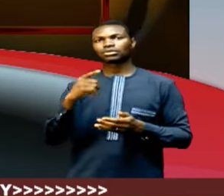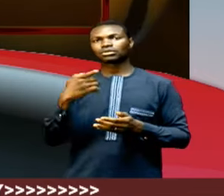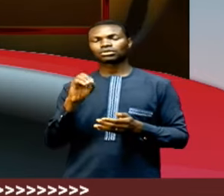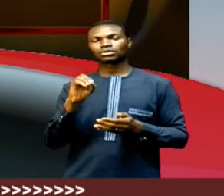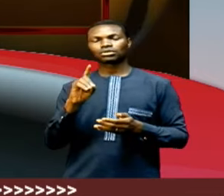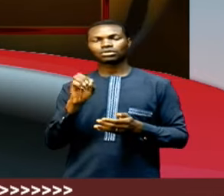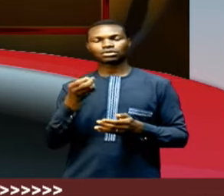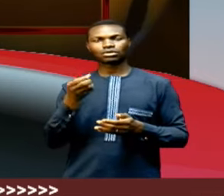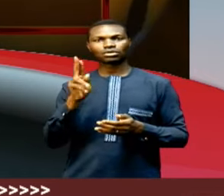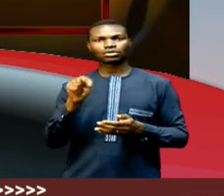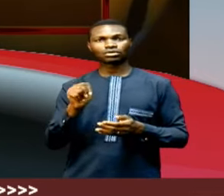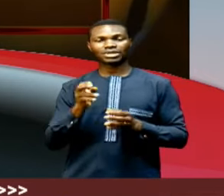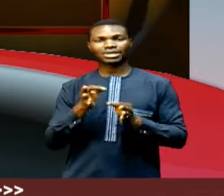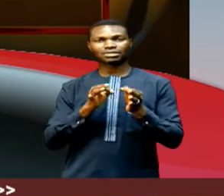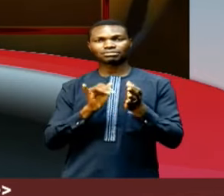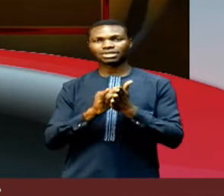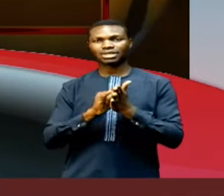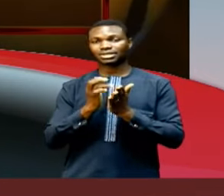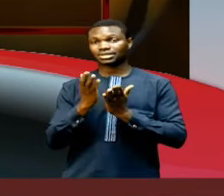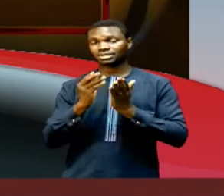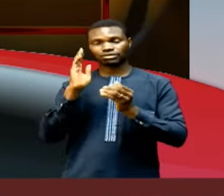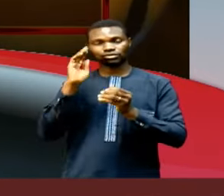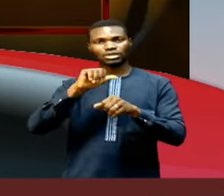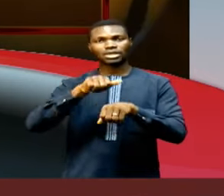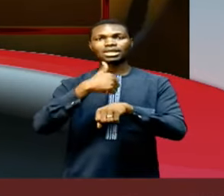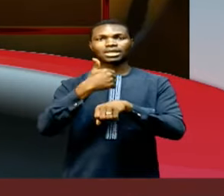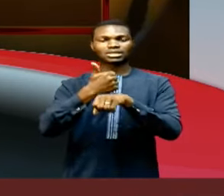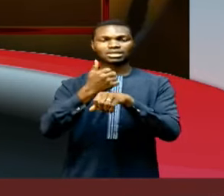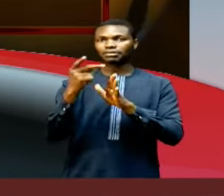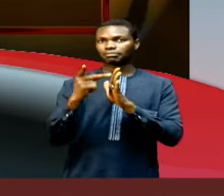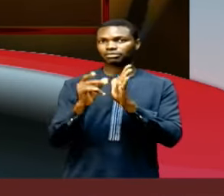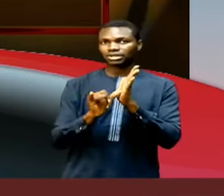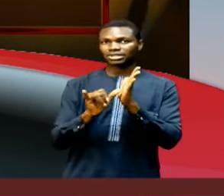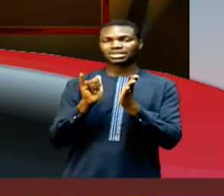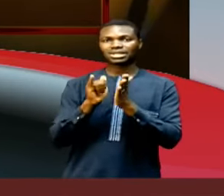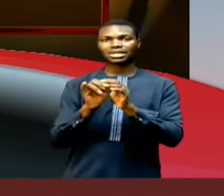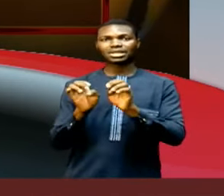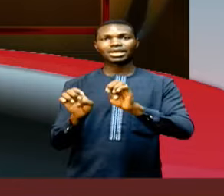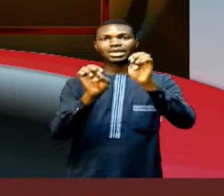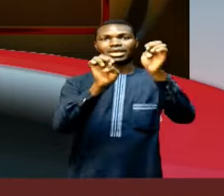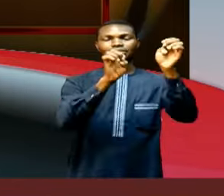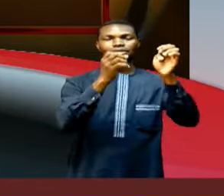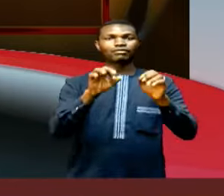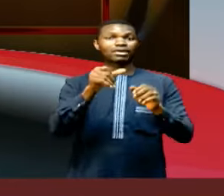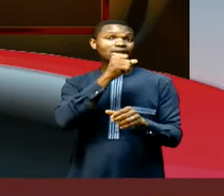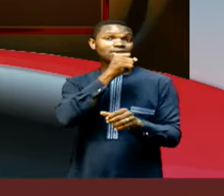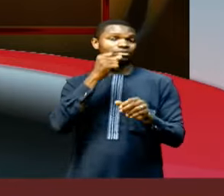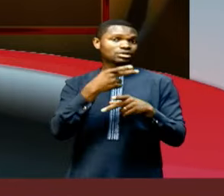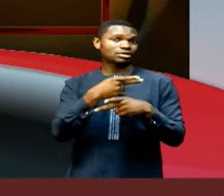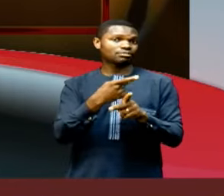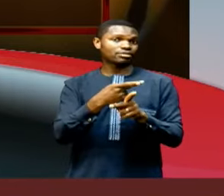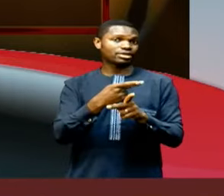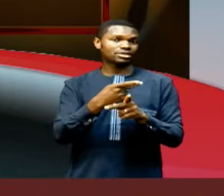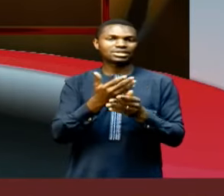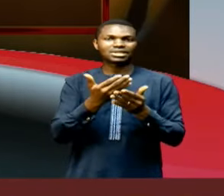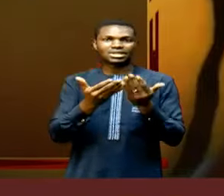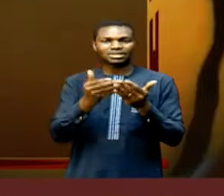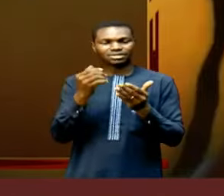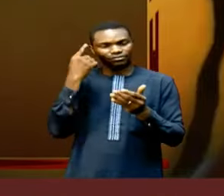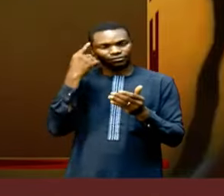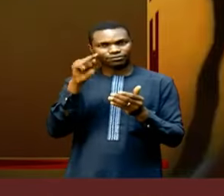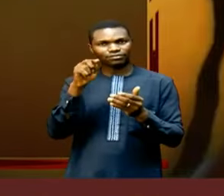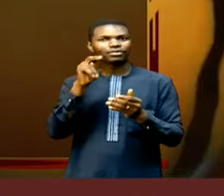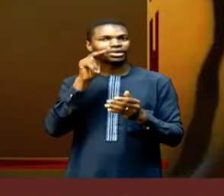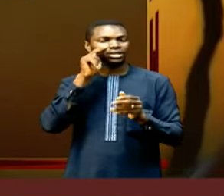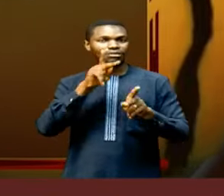will enforce policies that will make export of agricultural produce easier for exporters. He stated this